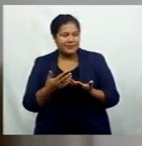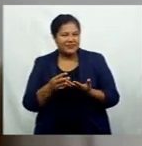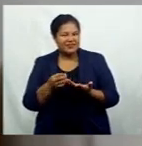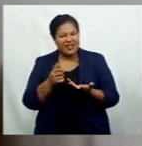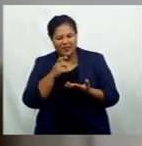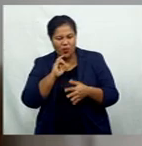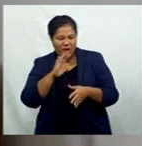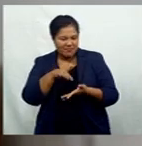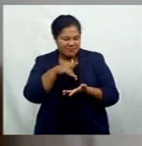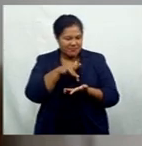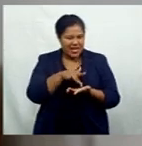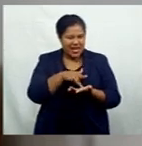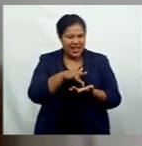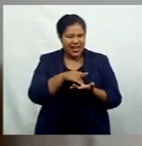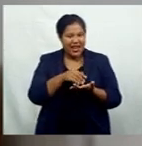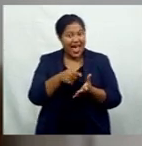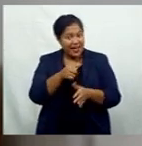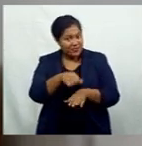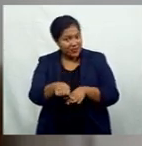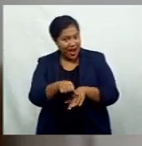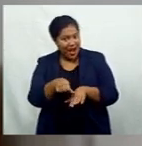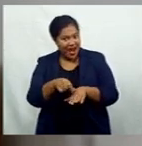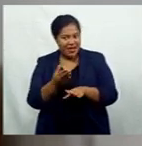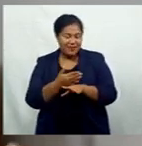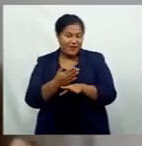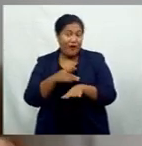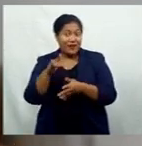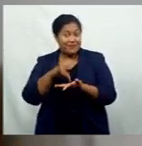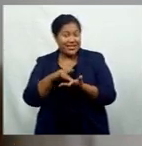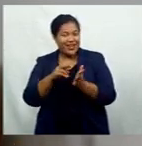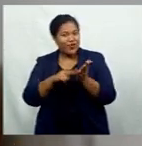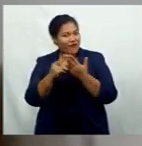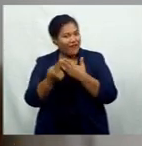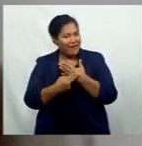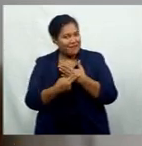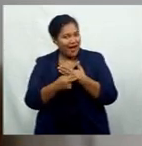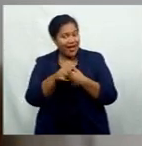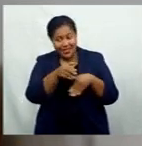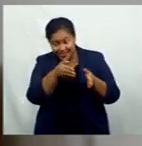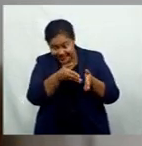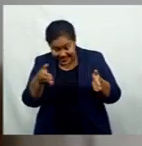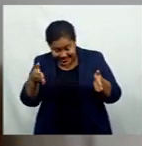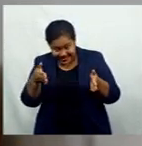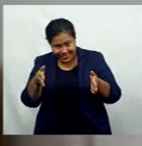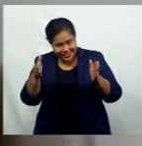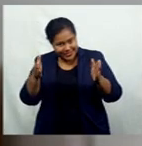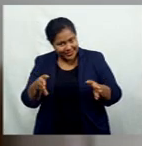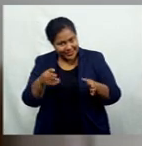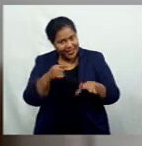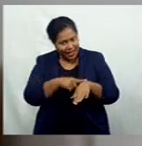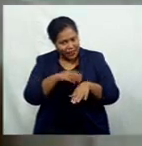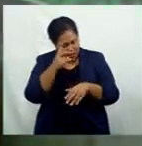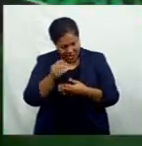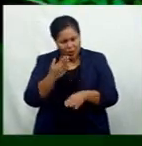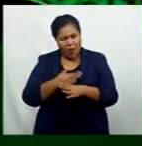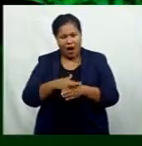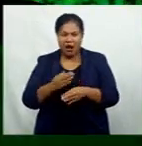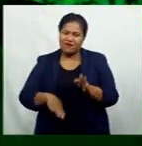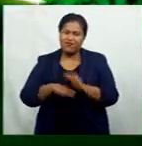and before mid-November. That's a window where we can go full guns basic.